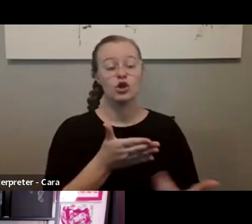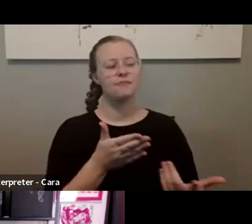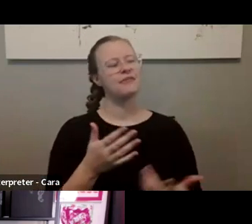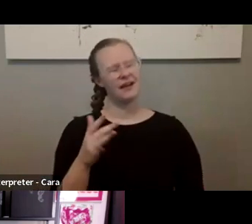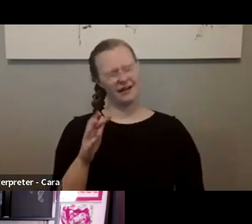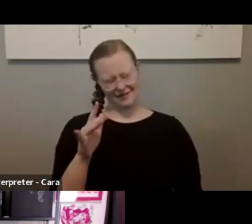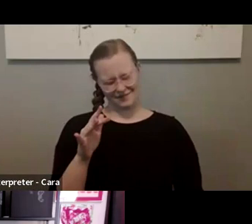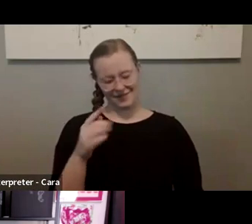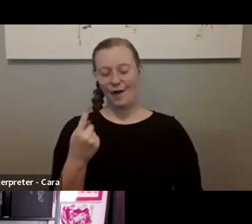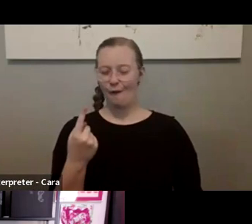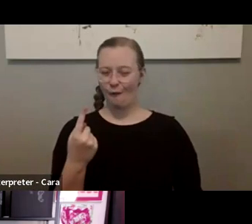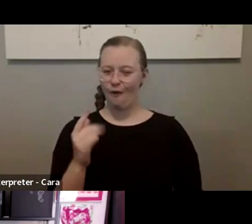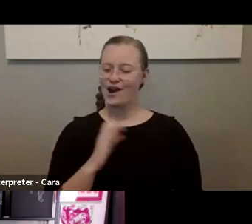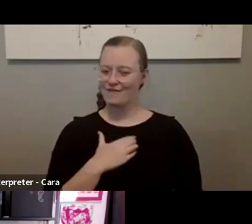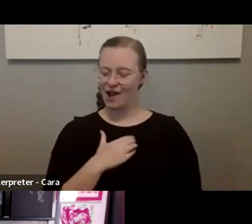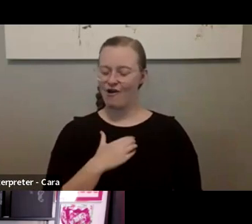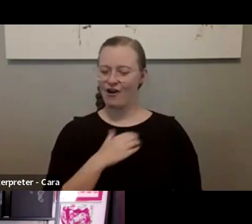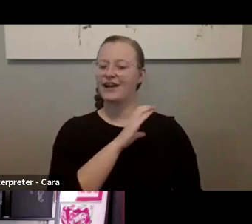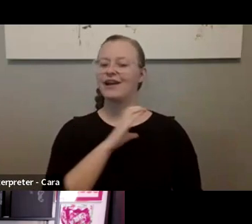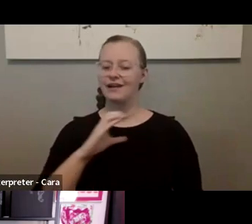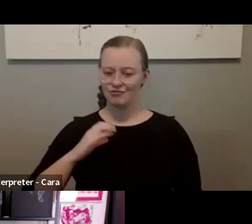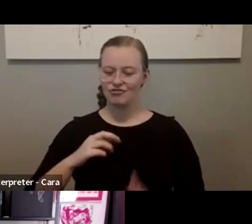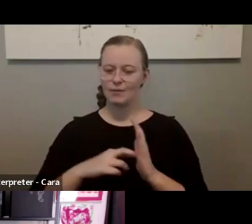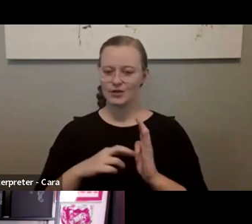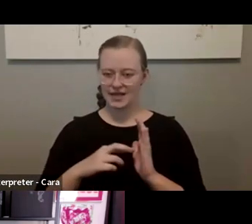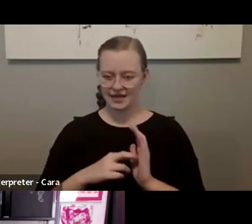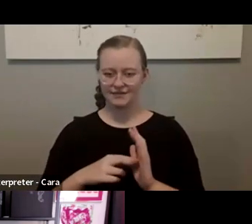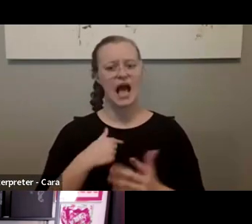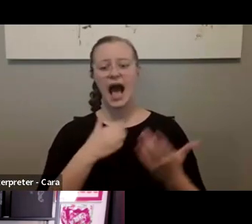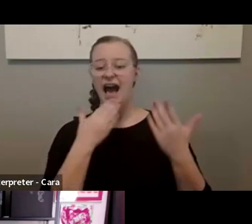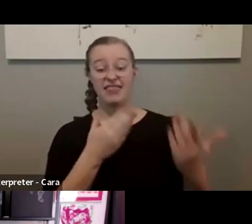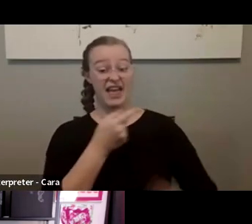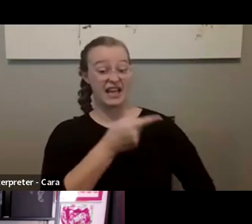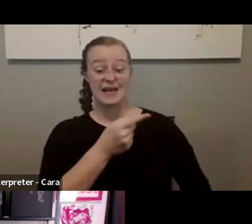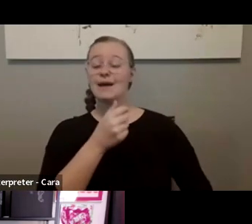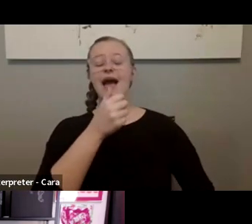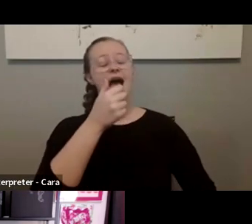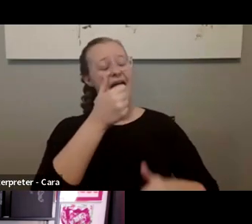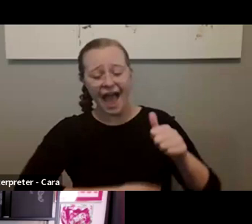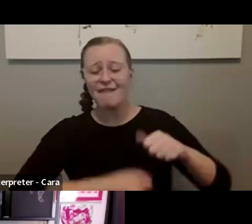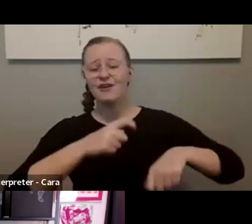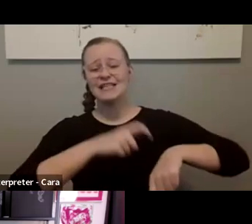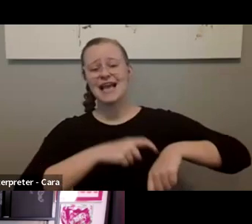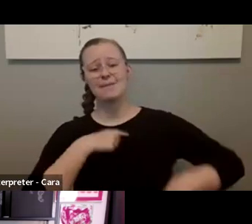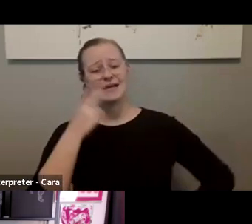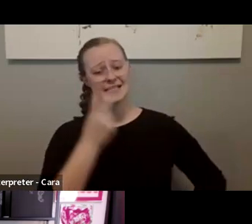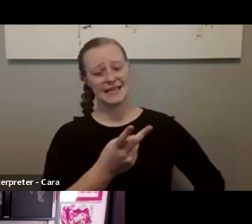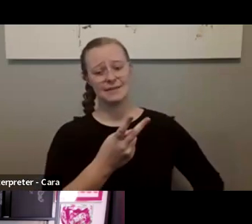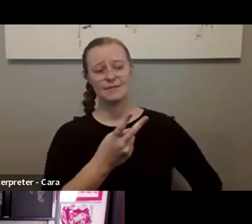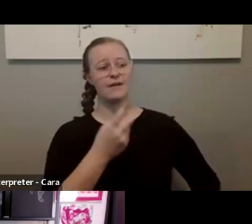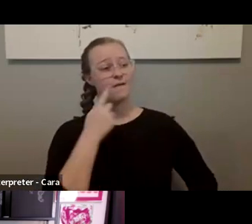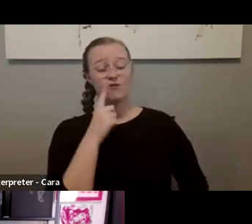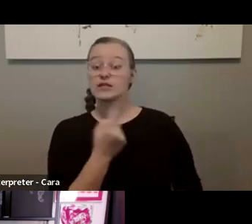congressional representatives and I thank him every single time I see him for something specific